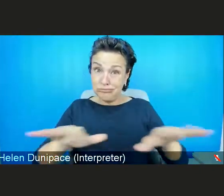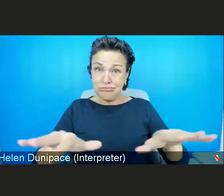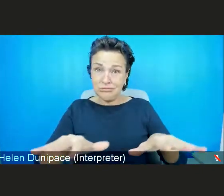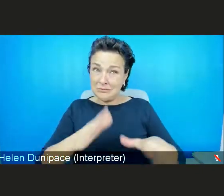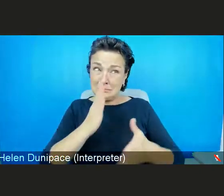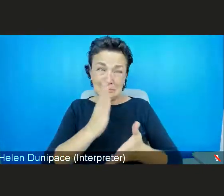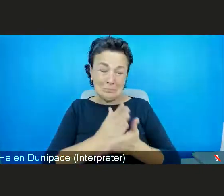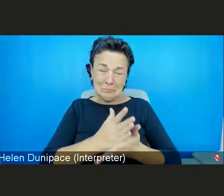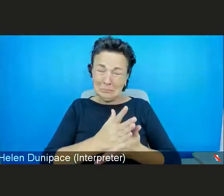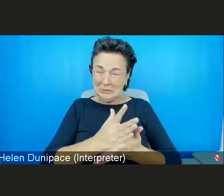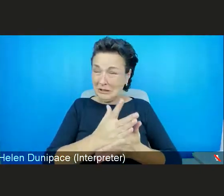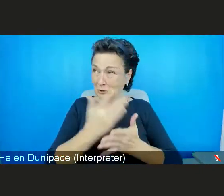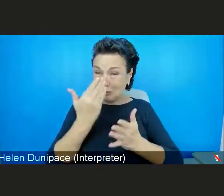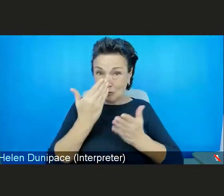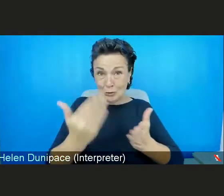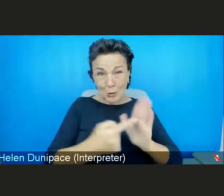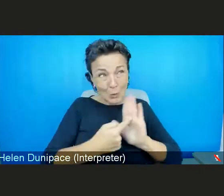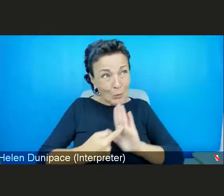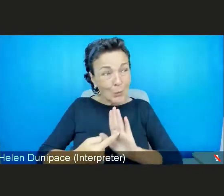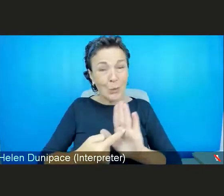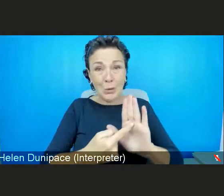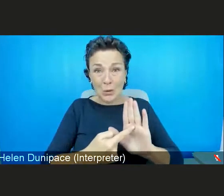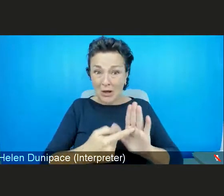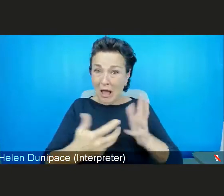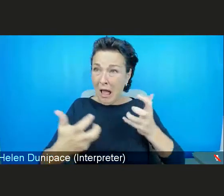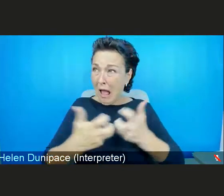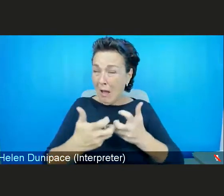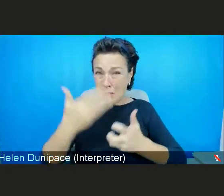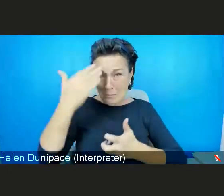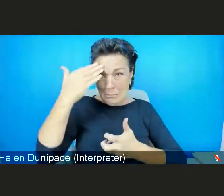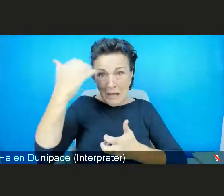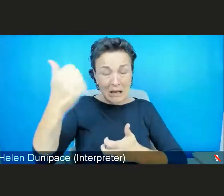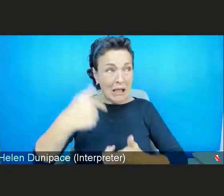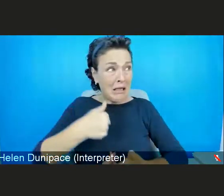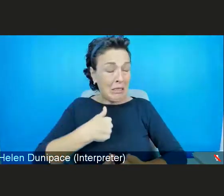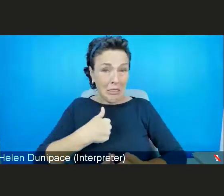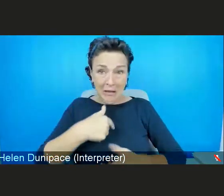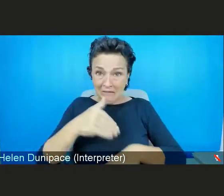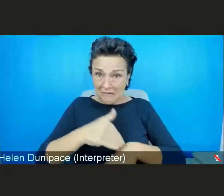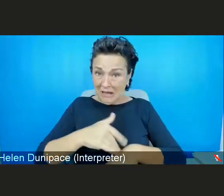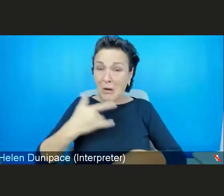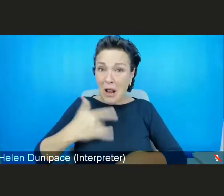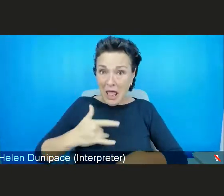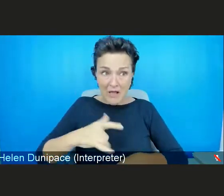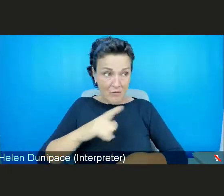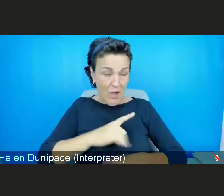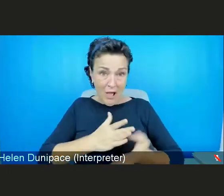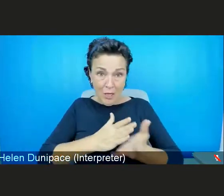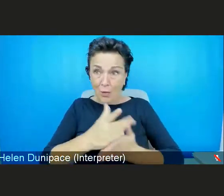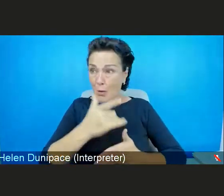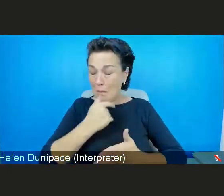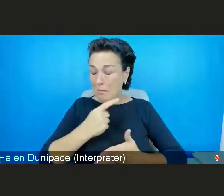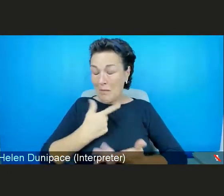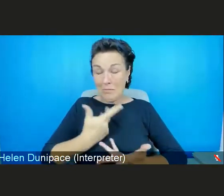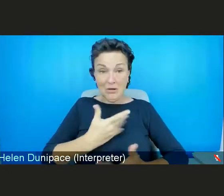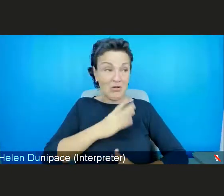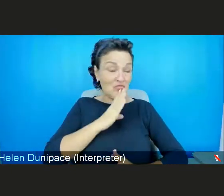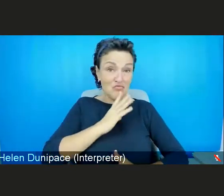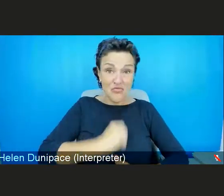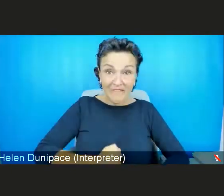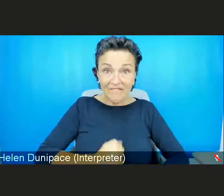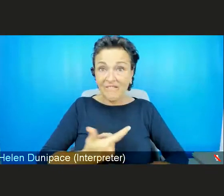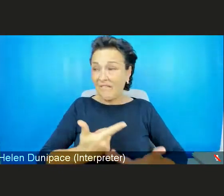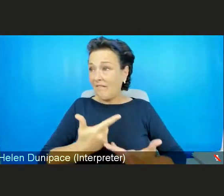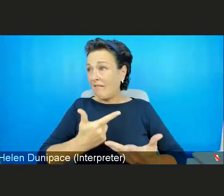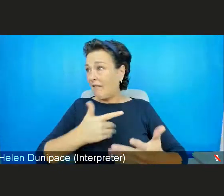our lives in terms of the loss, disadvantage and discrimination that thousands have experienced in the last, getting on for two years